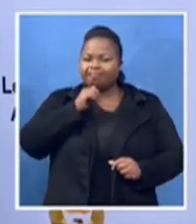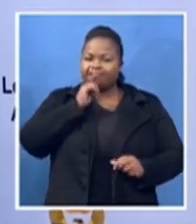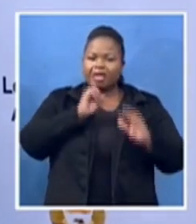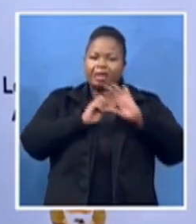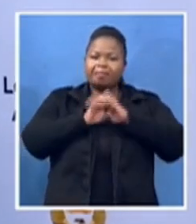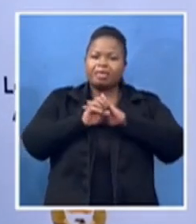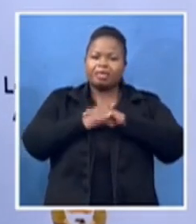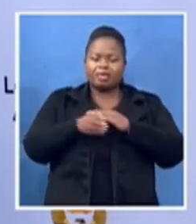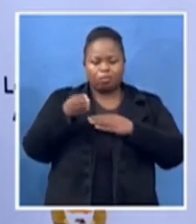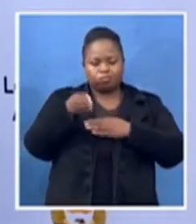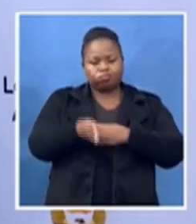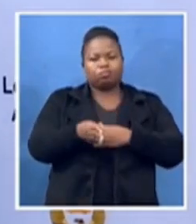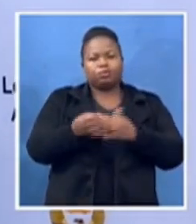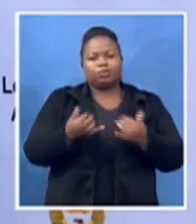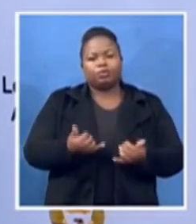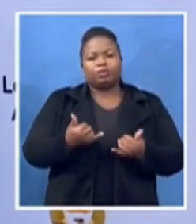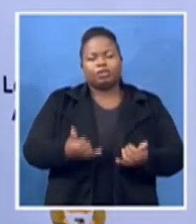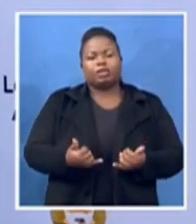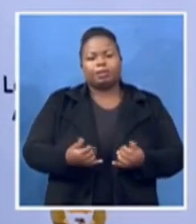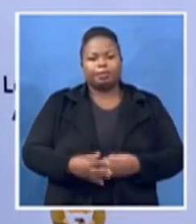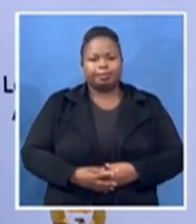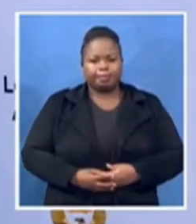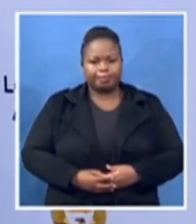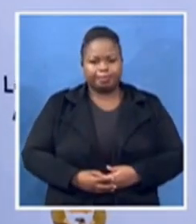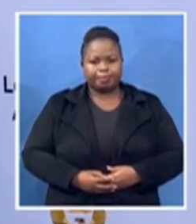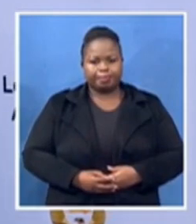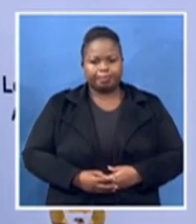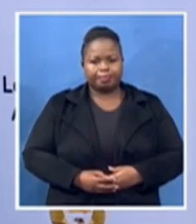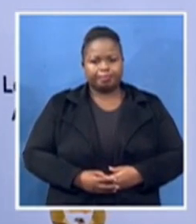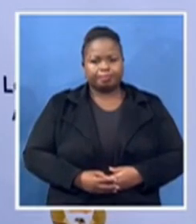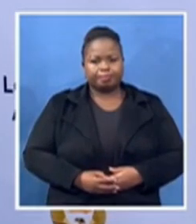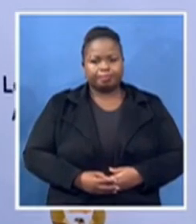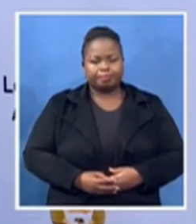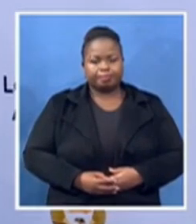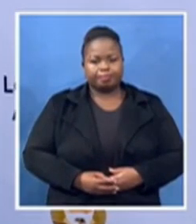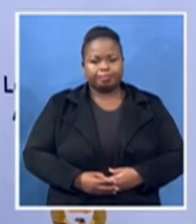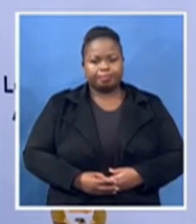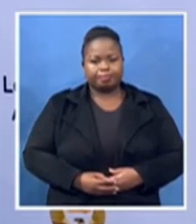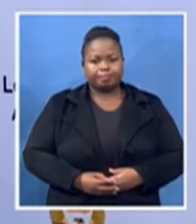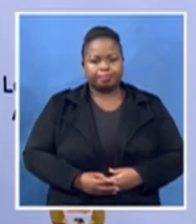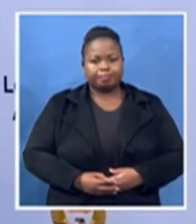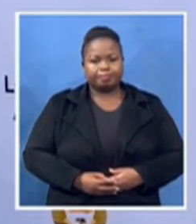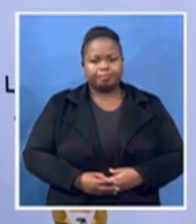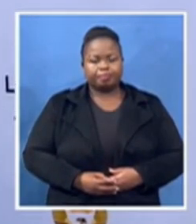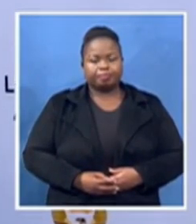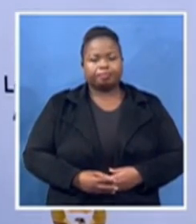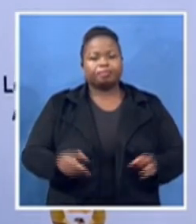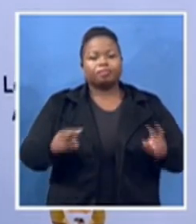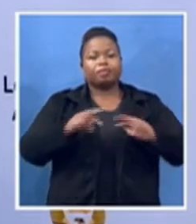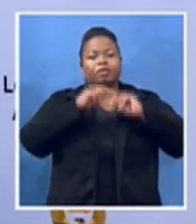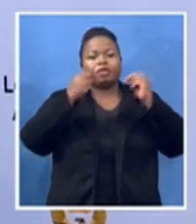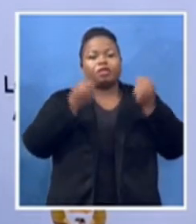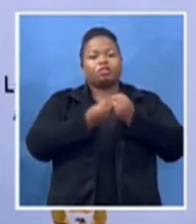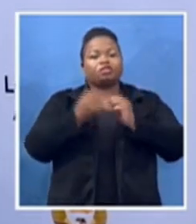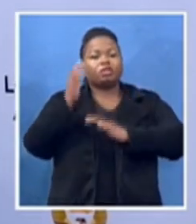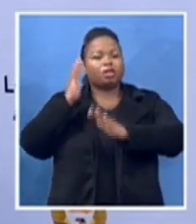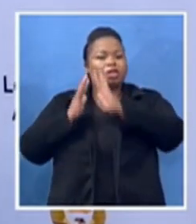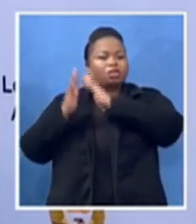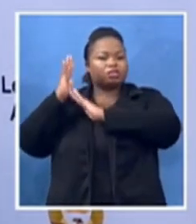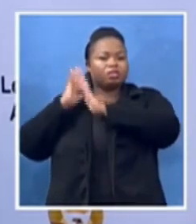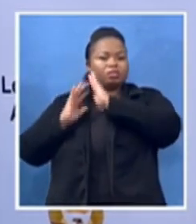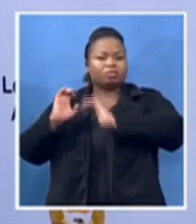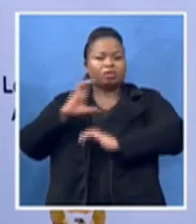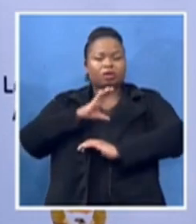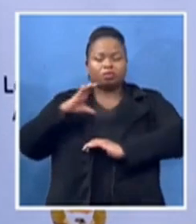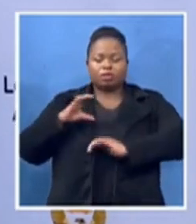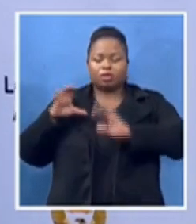the National Heritage Council is an agency of the National Department of